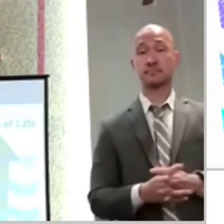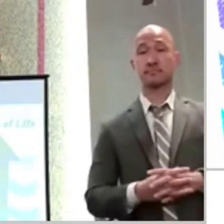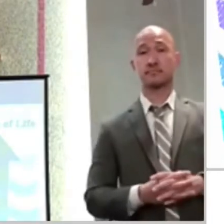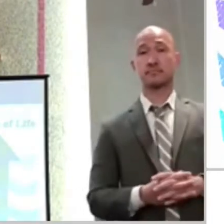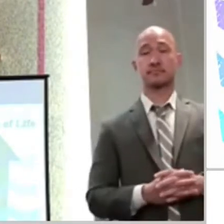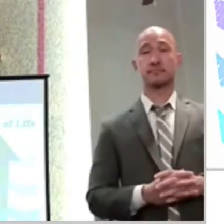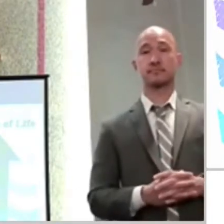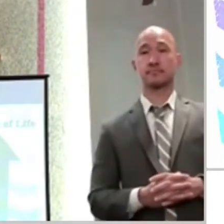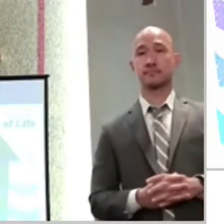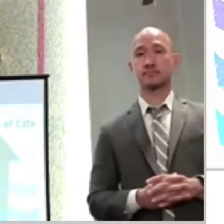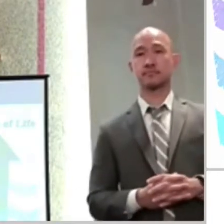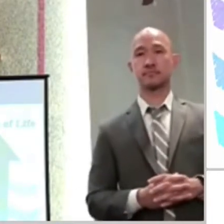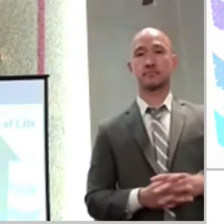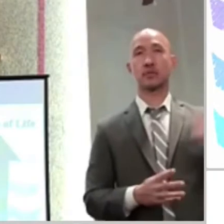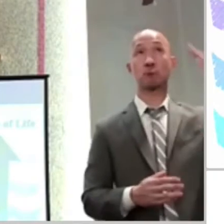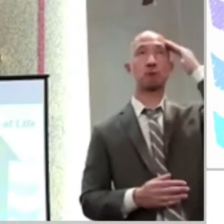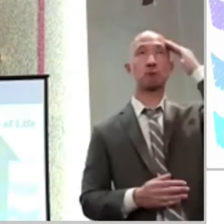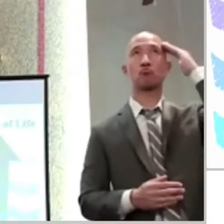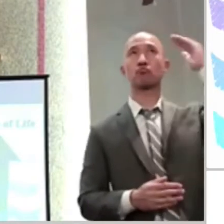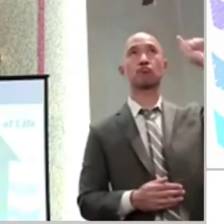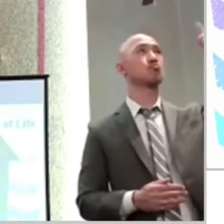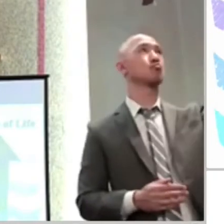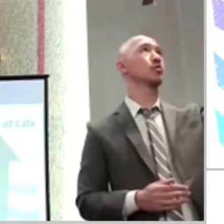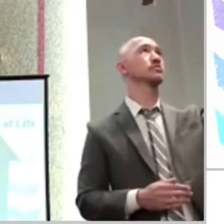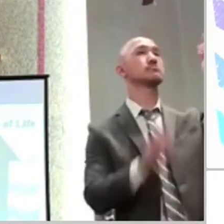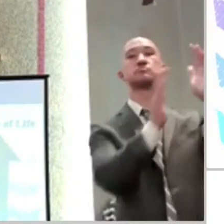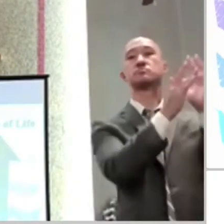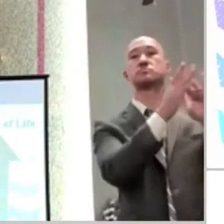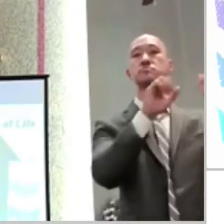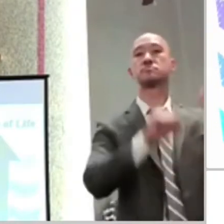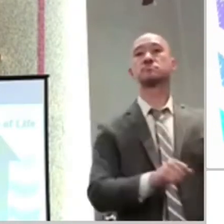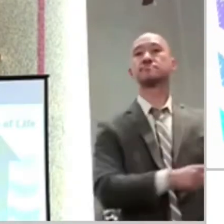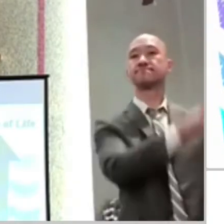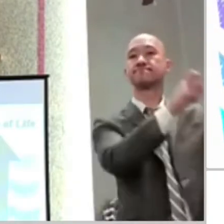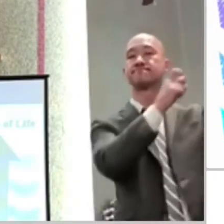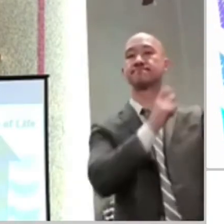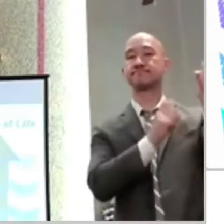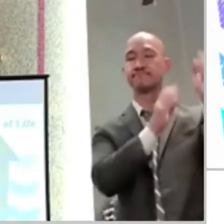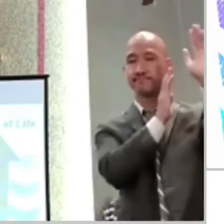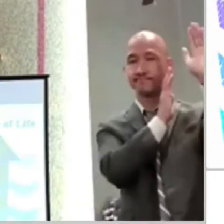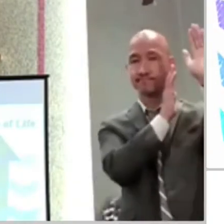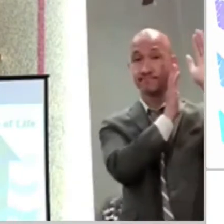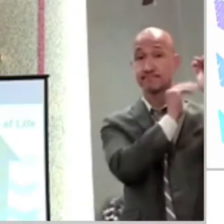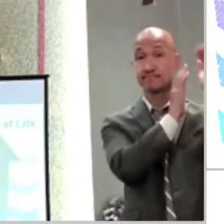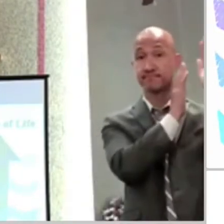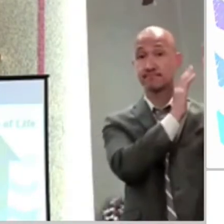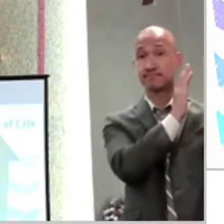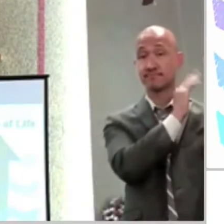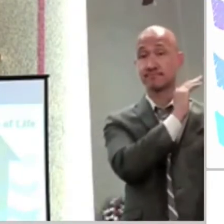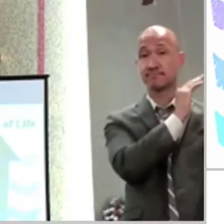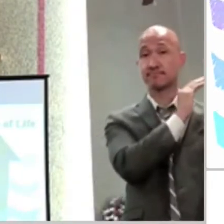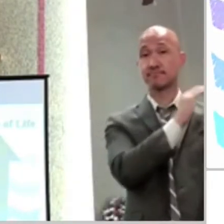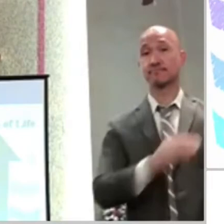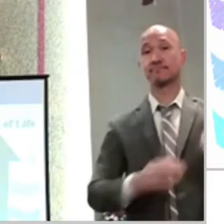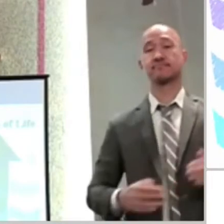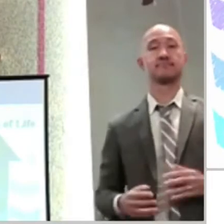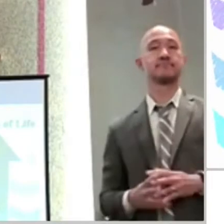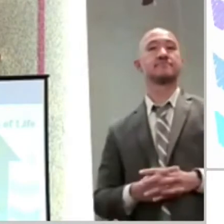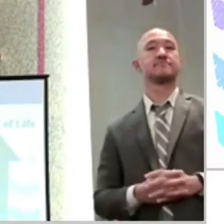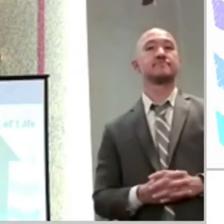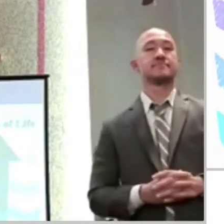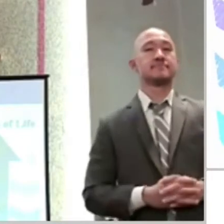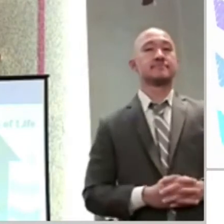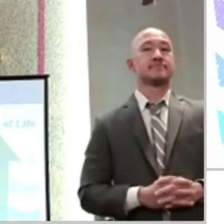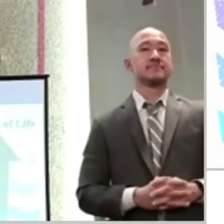realize that he's our only hope. And if we're touched by this commitment to us and we understand